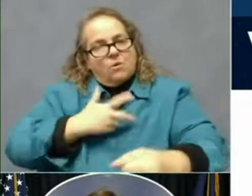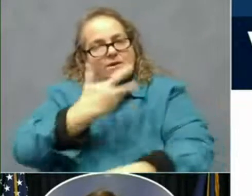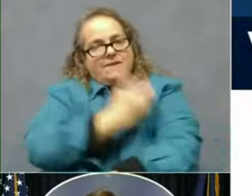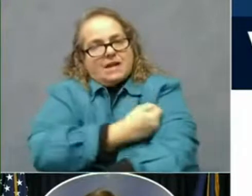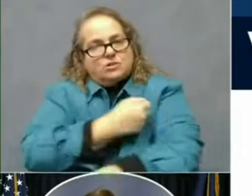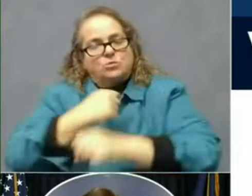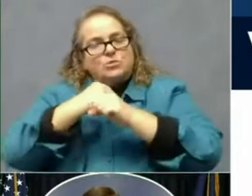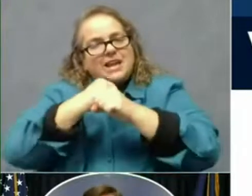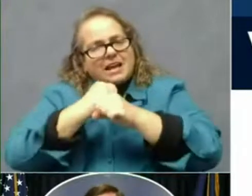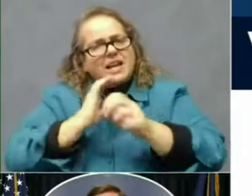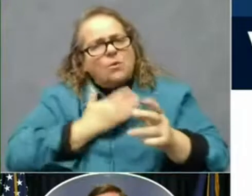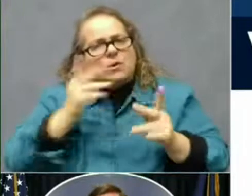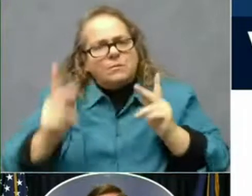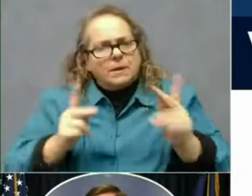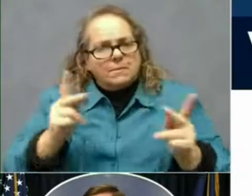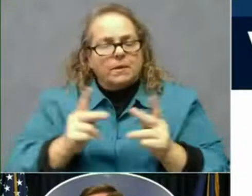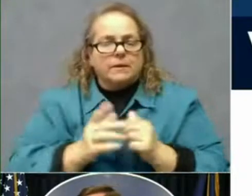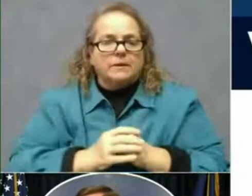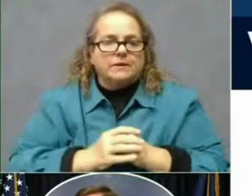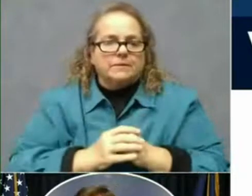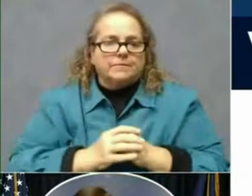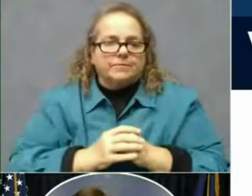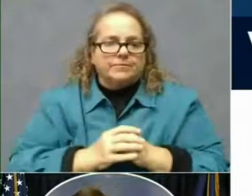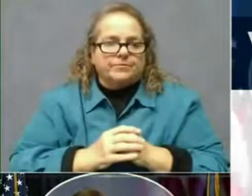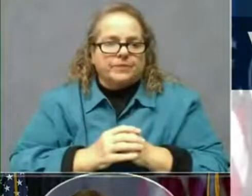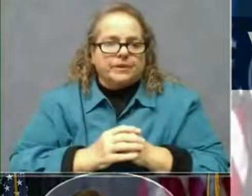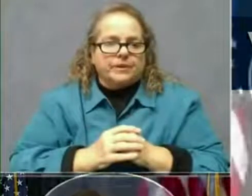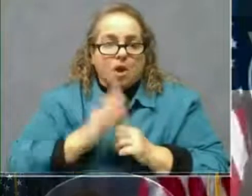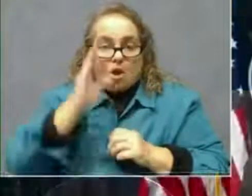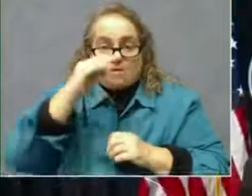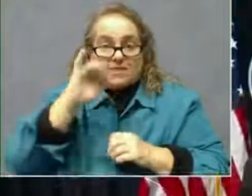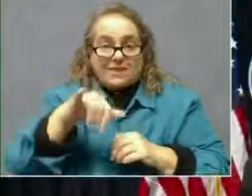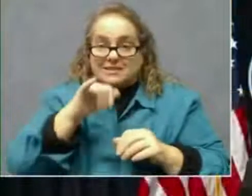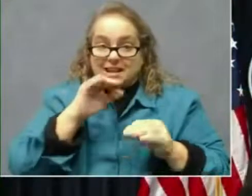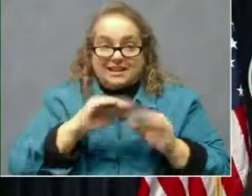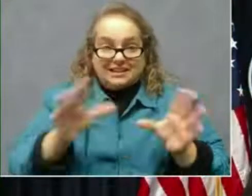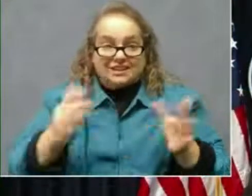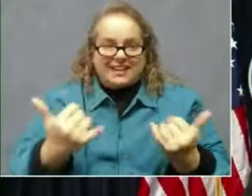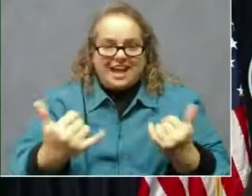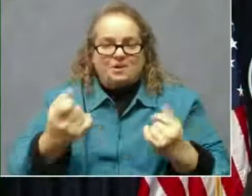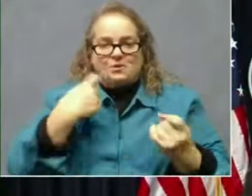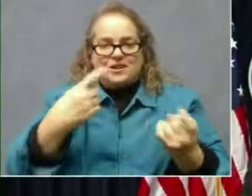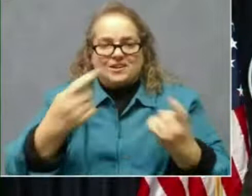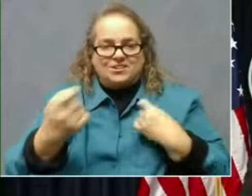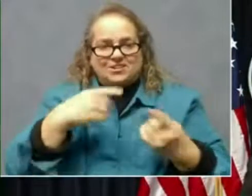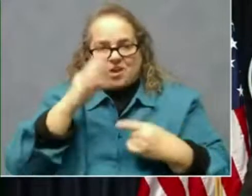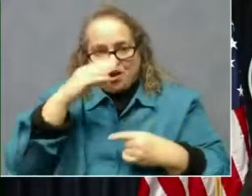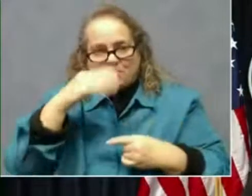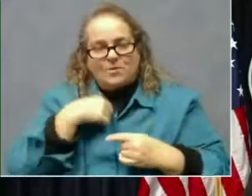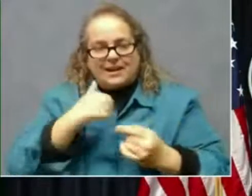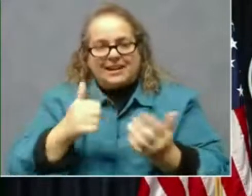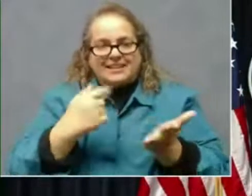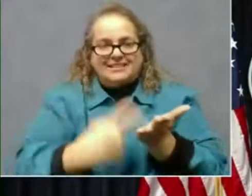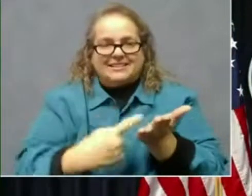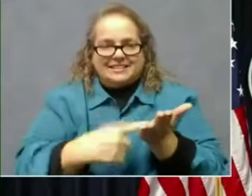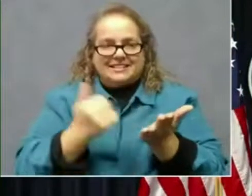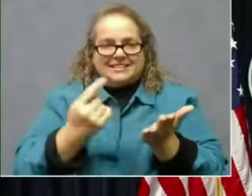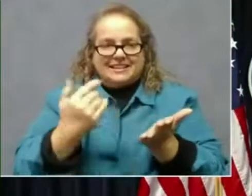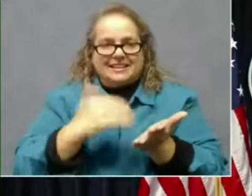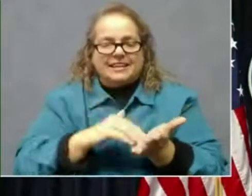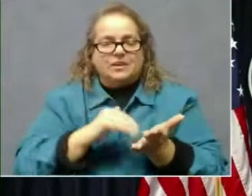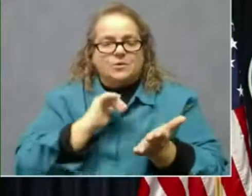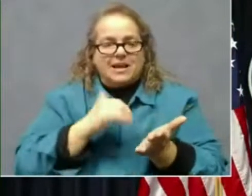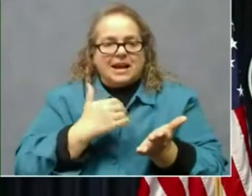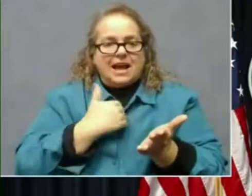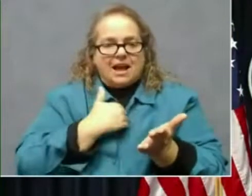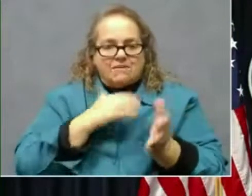people. All right, if that wasn't clear enough, we're going to have questions now. And I'm sure we can go over it again. We have a packed